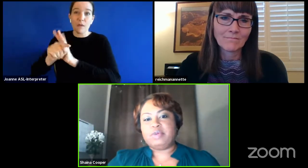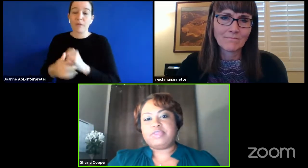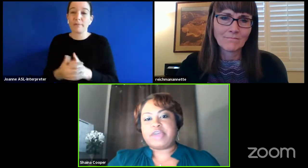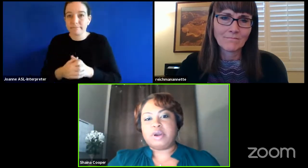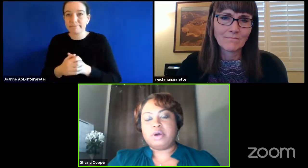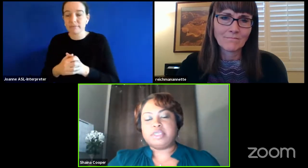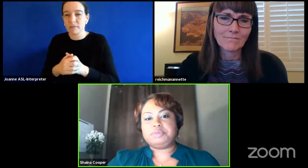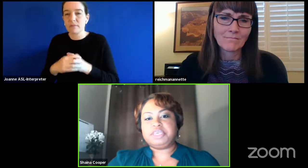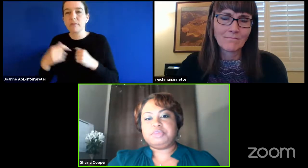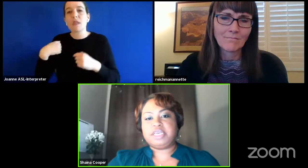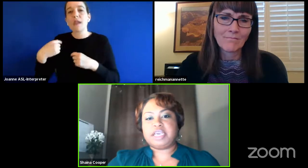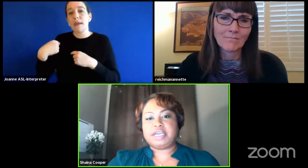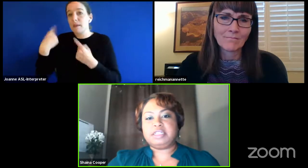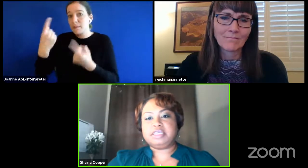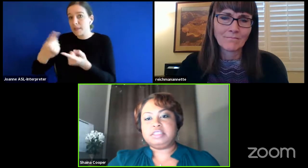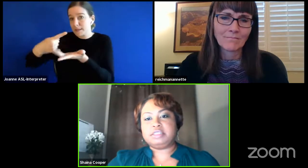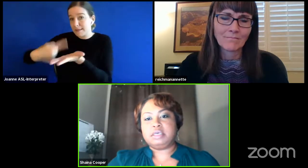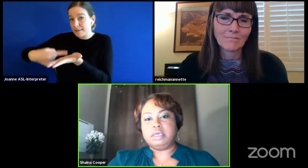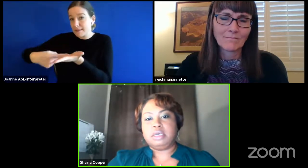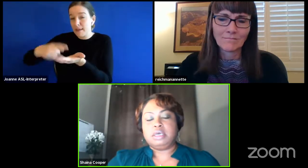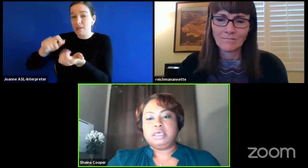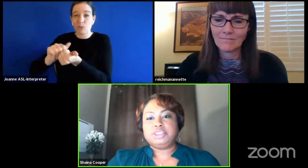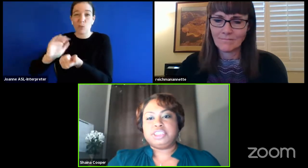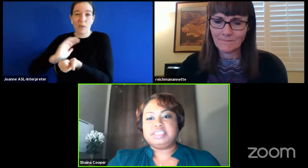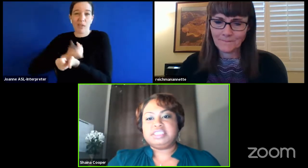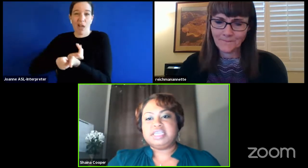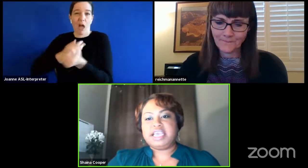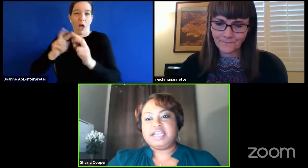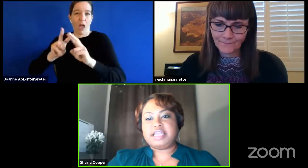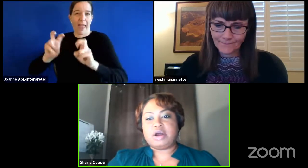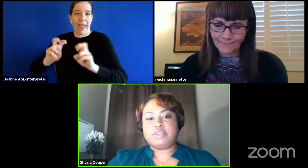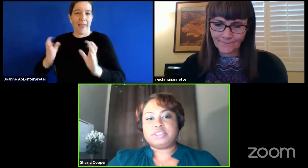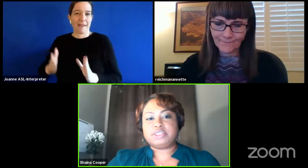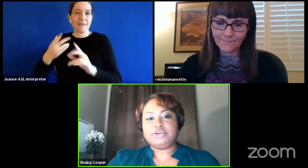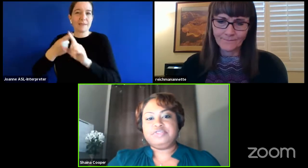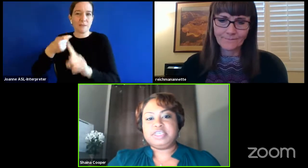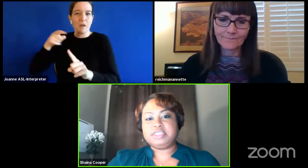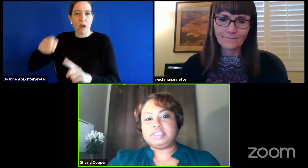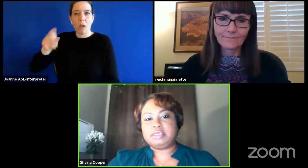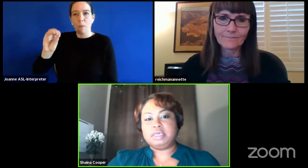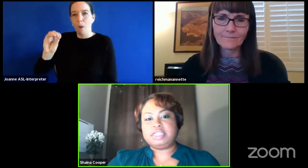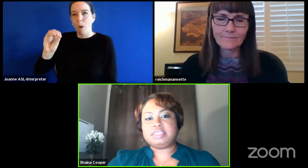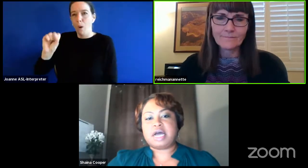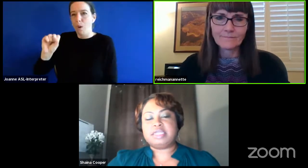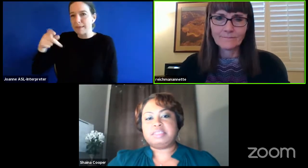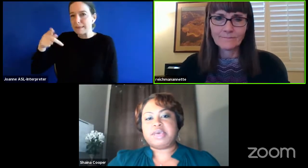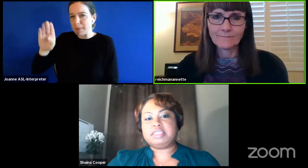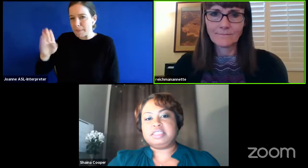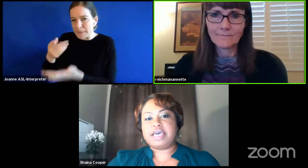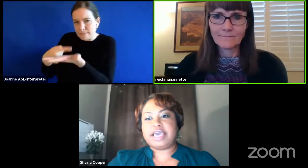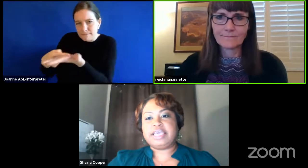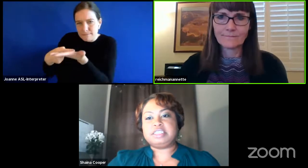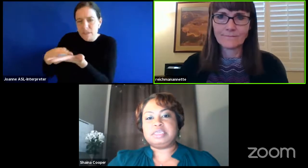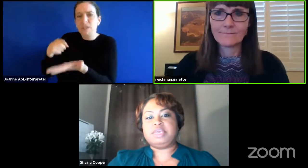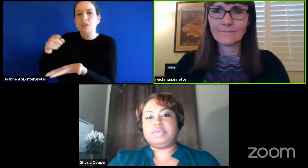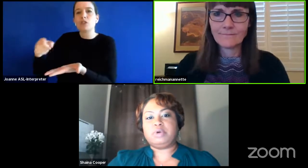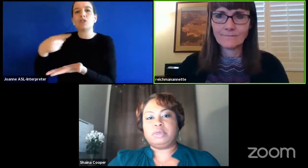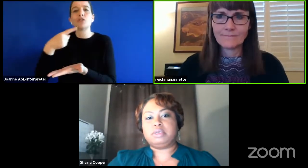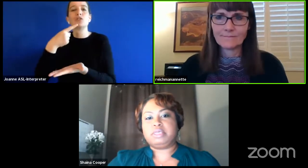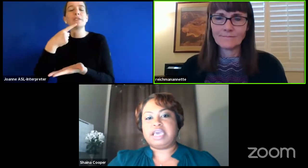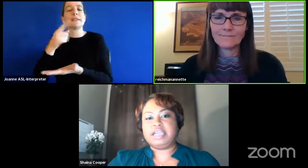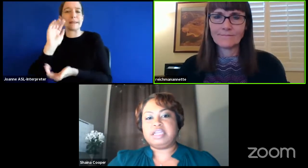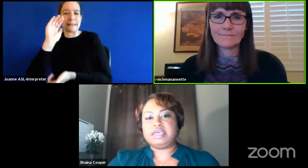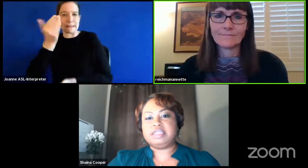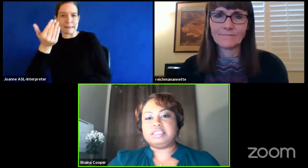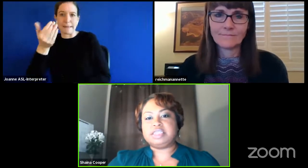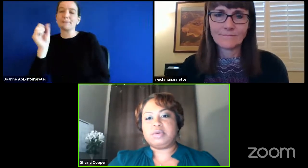i have had with our ospb analysts she has indicated that on the surface it's expected that asdb